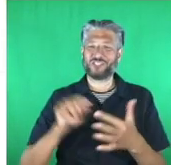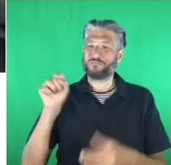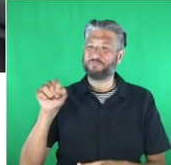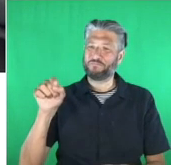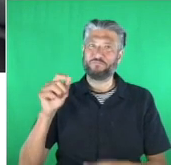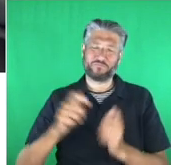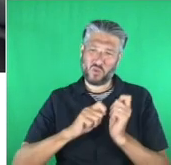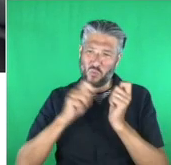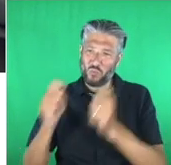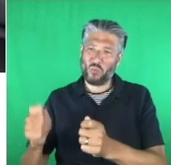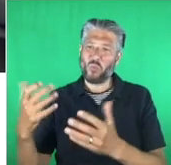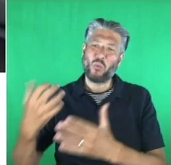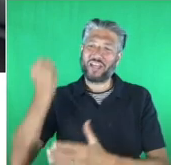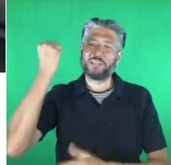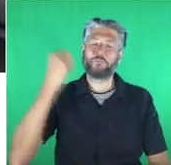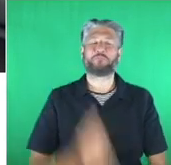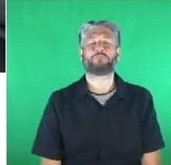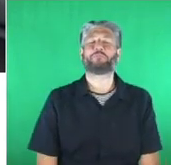Yay!